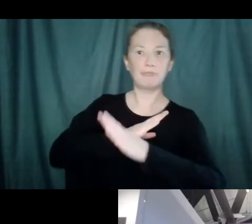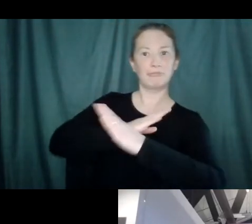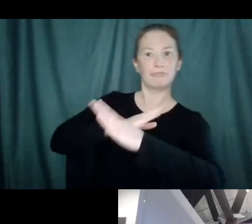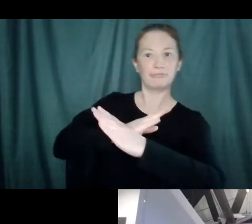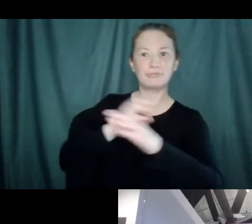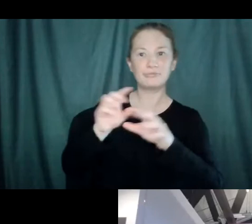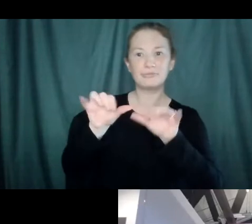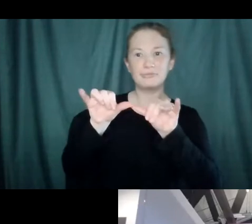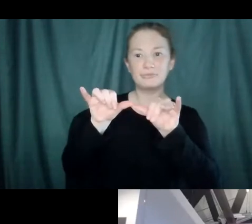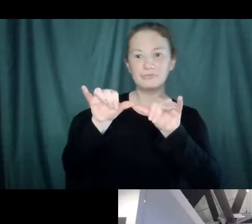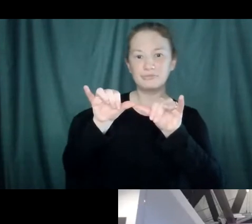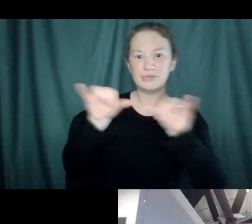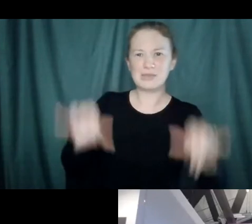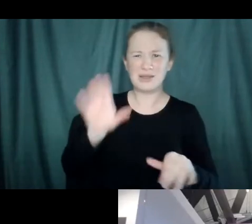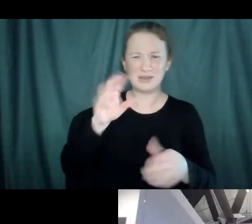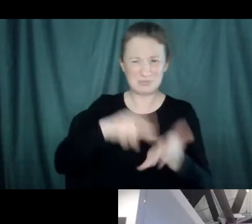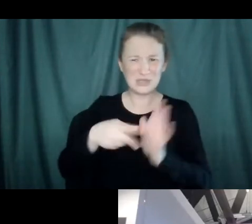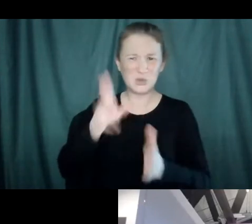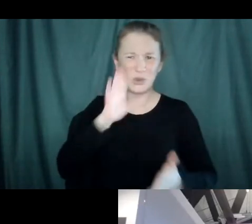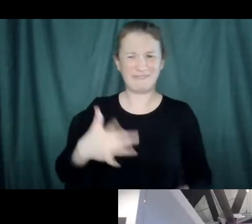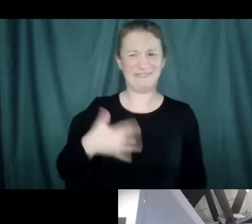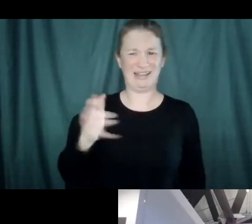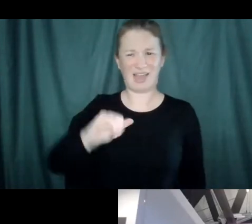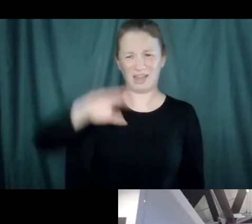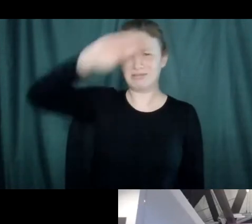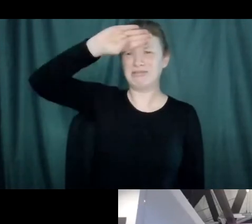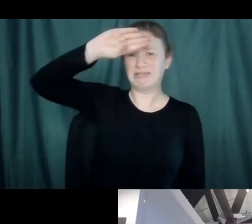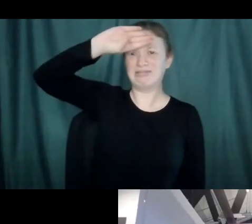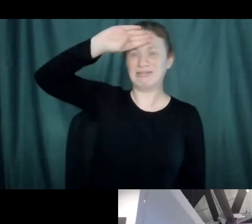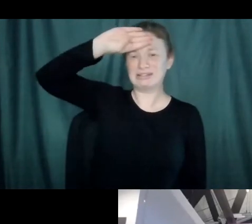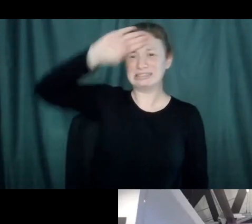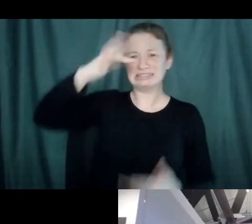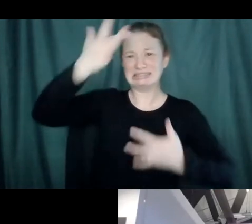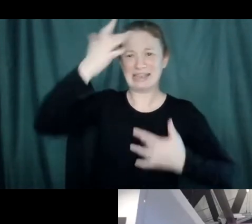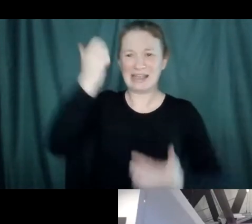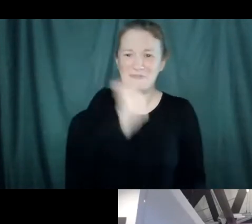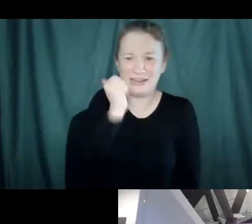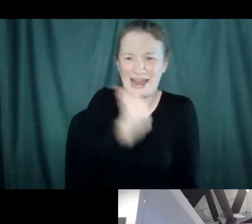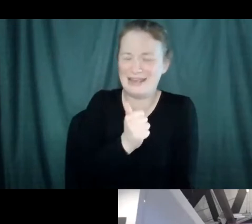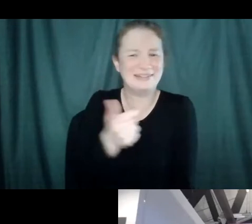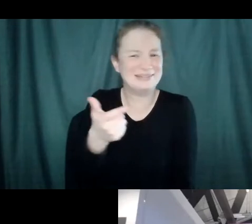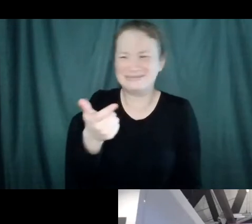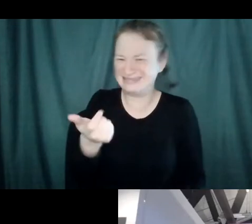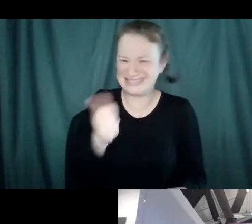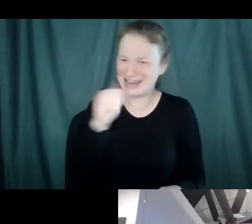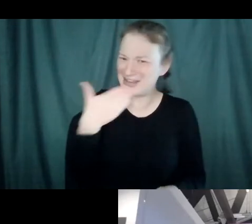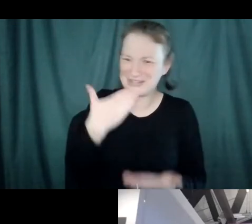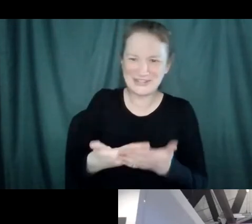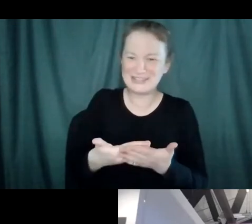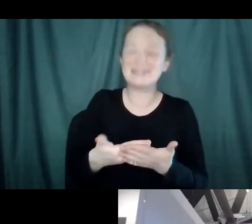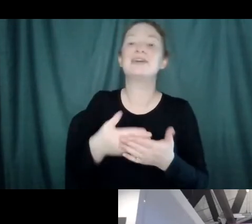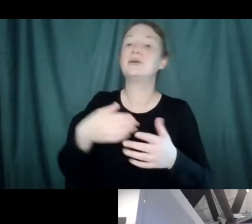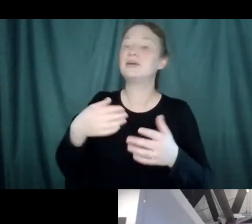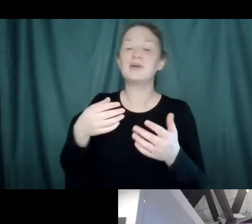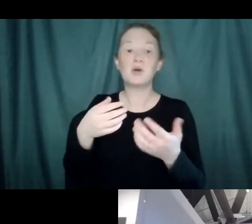had the flu all day, every day of your life. And that's actually not what we want. No. What we really want is a